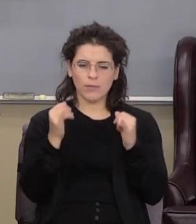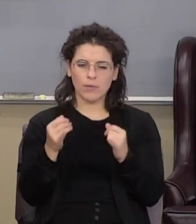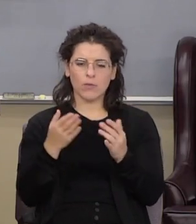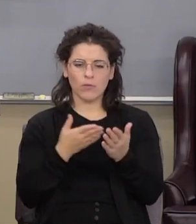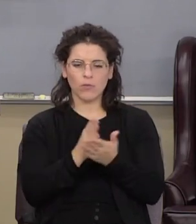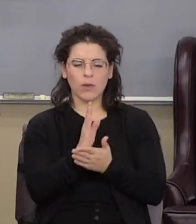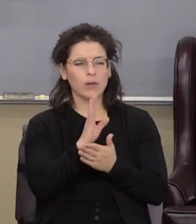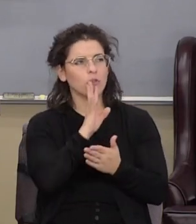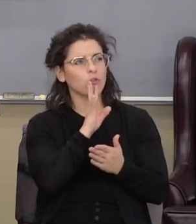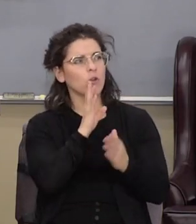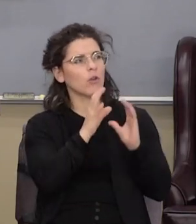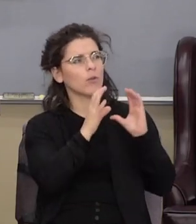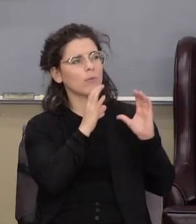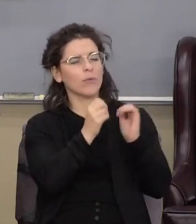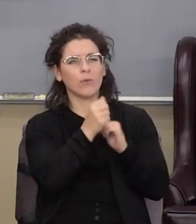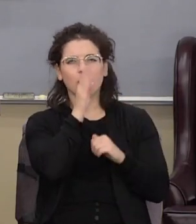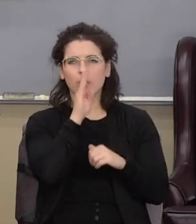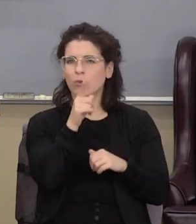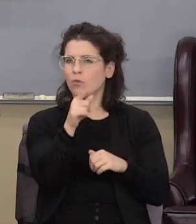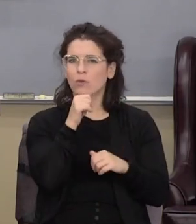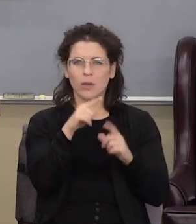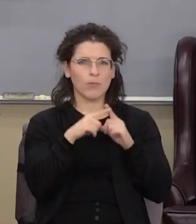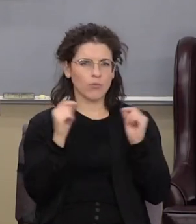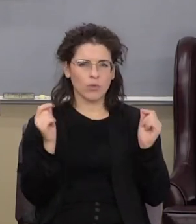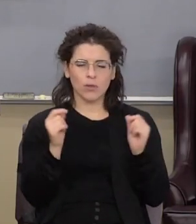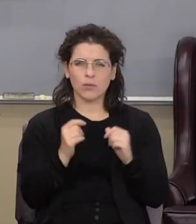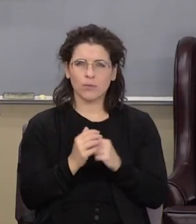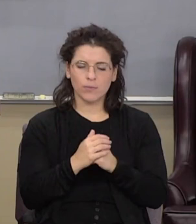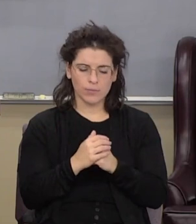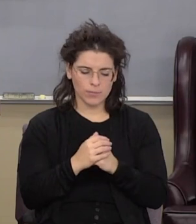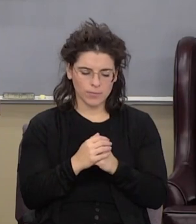God but you're not a priest folks I'm sorry